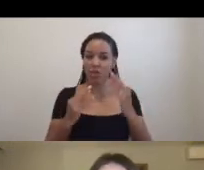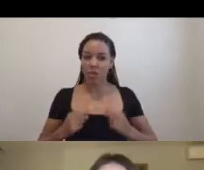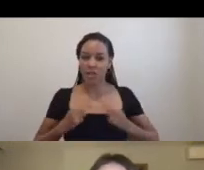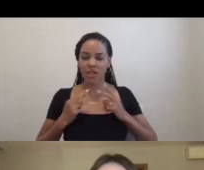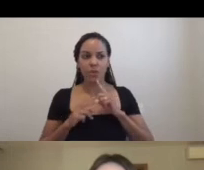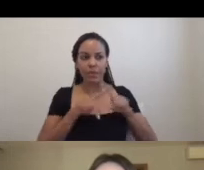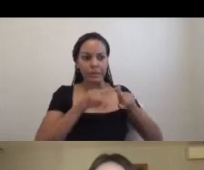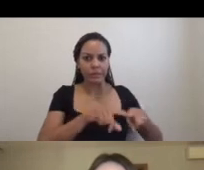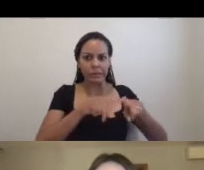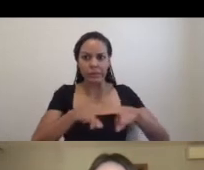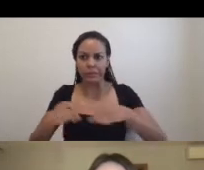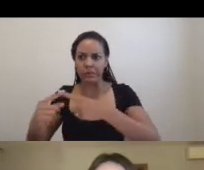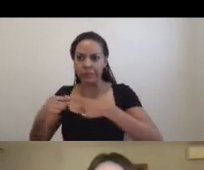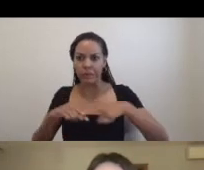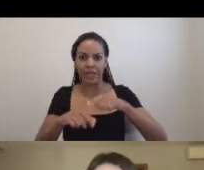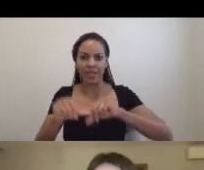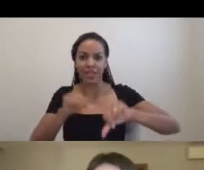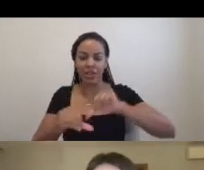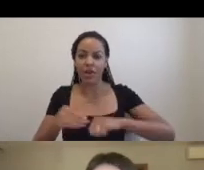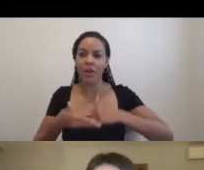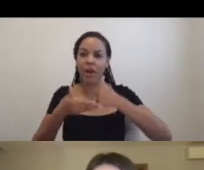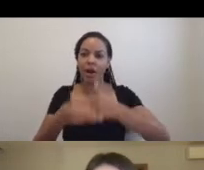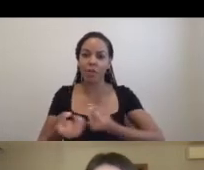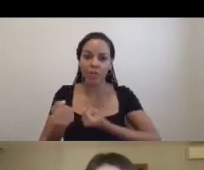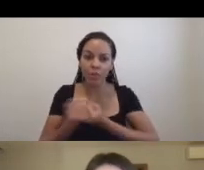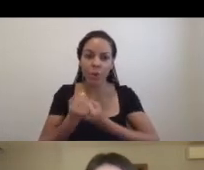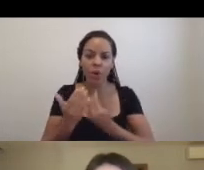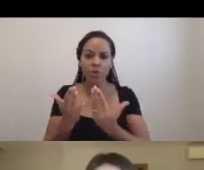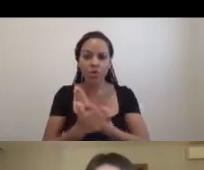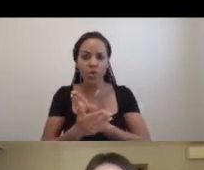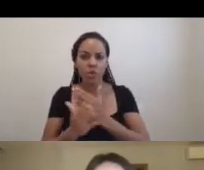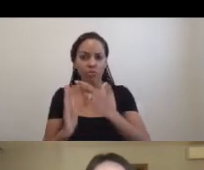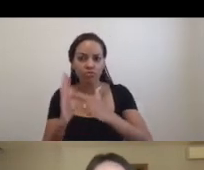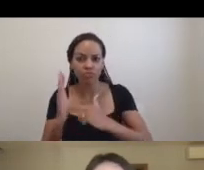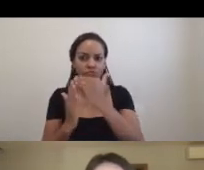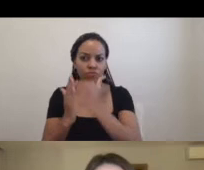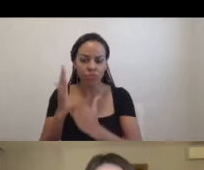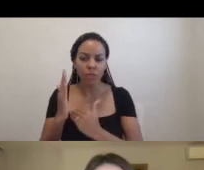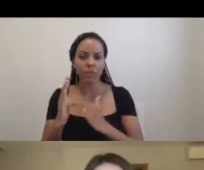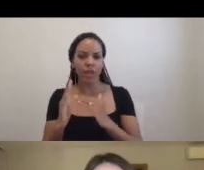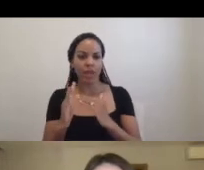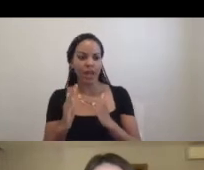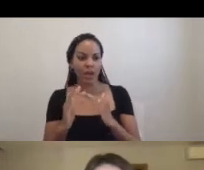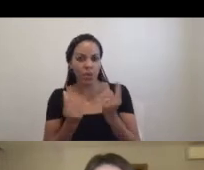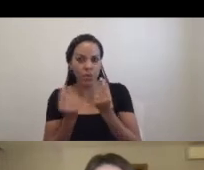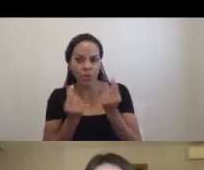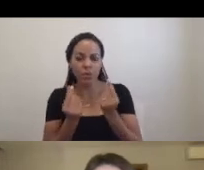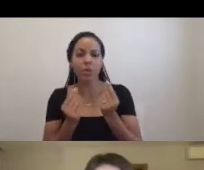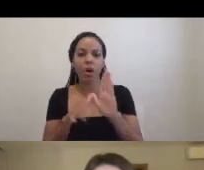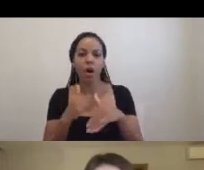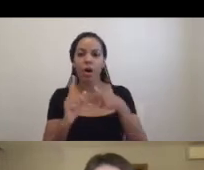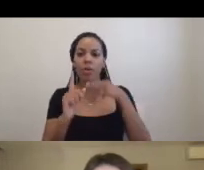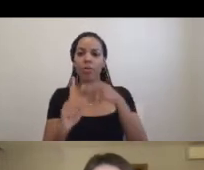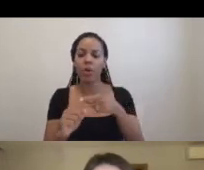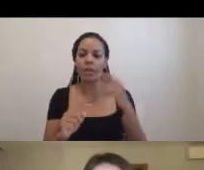information and to establish new protocols and ways of doing things in real time, all grounded in collaboration, not